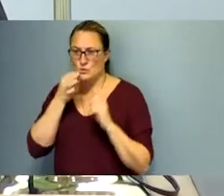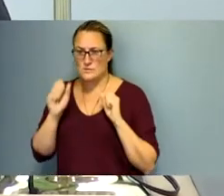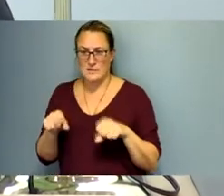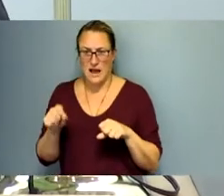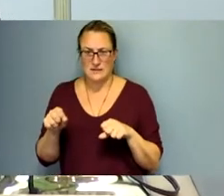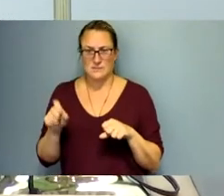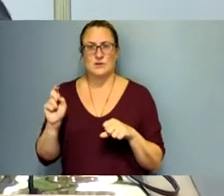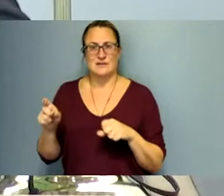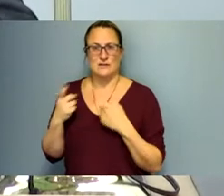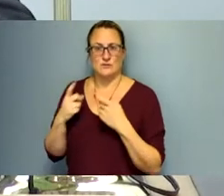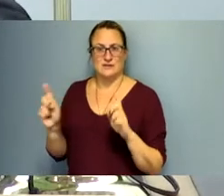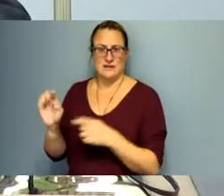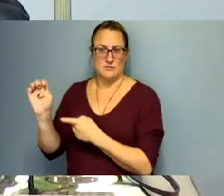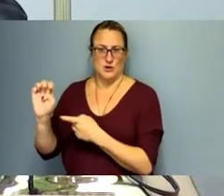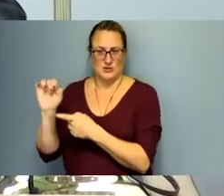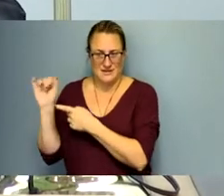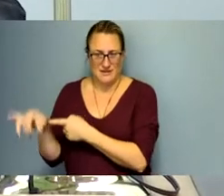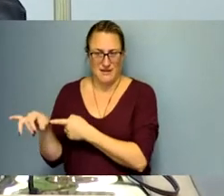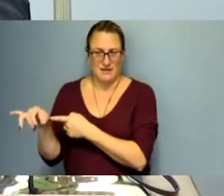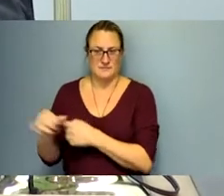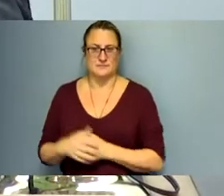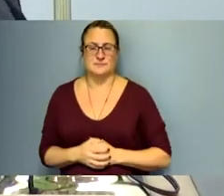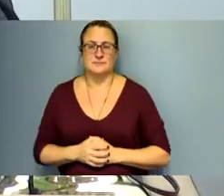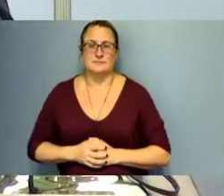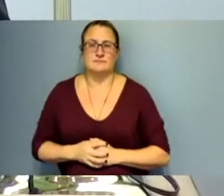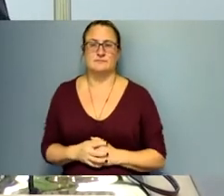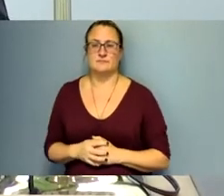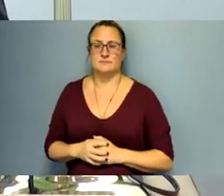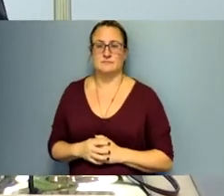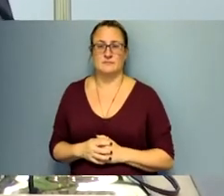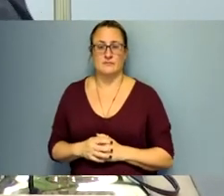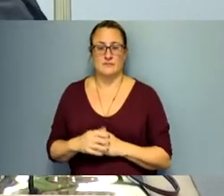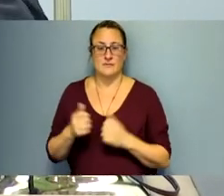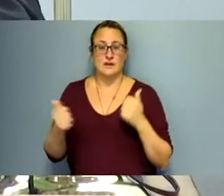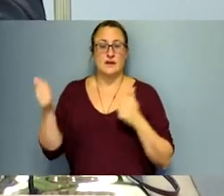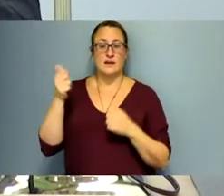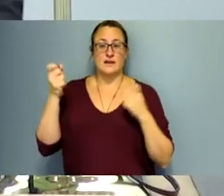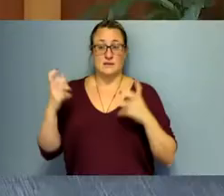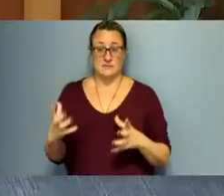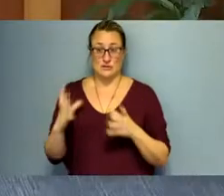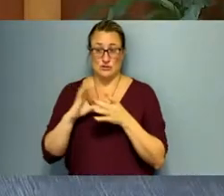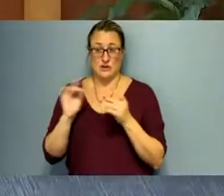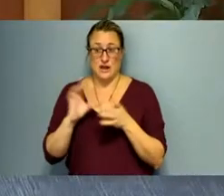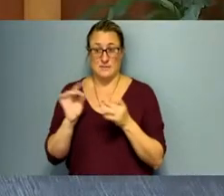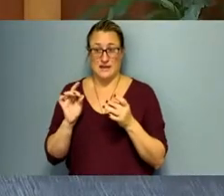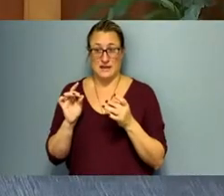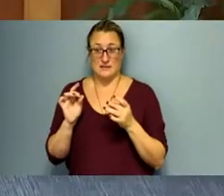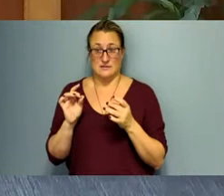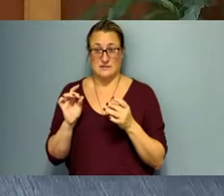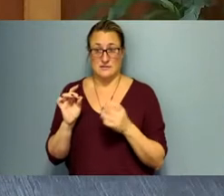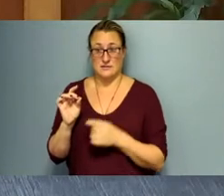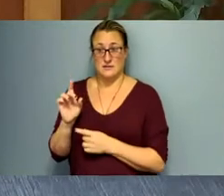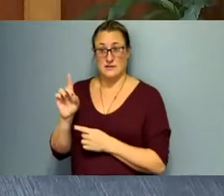okay we are looking at commissioner comment uh mr or commissioner